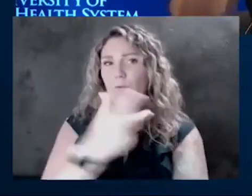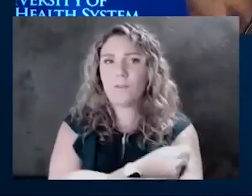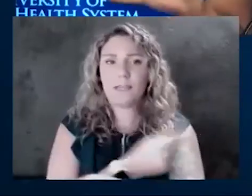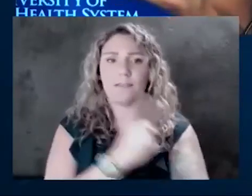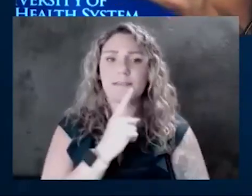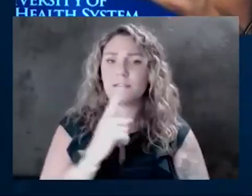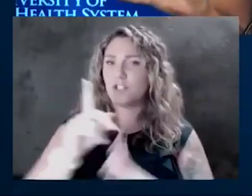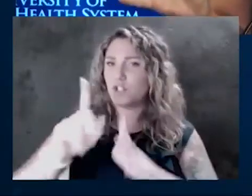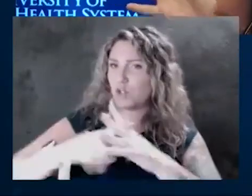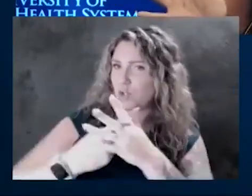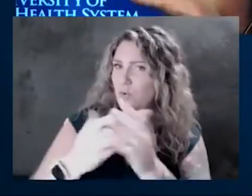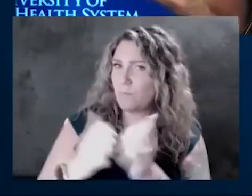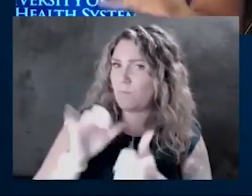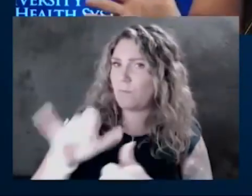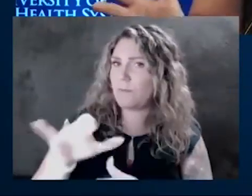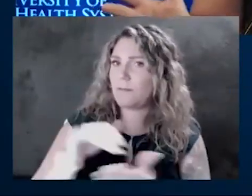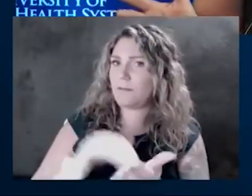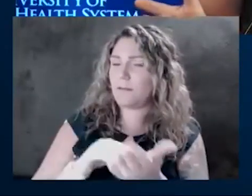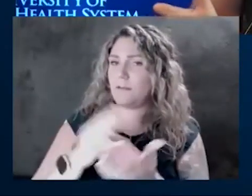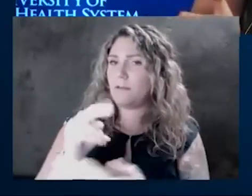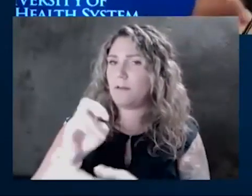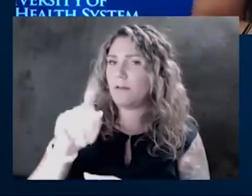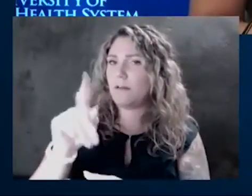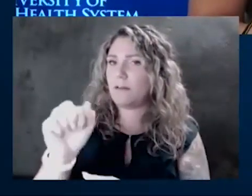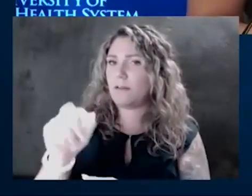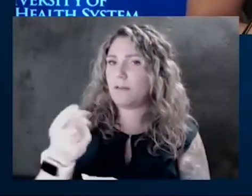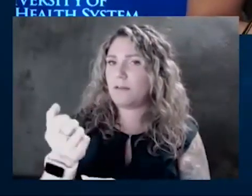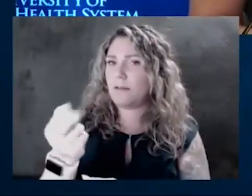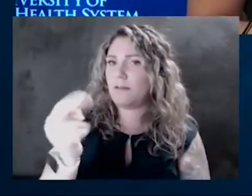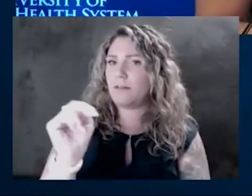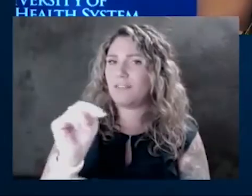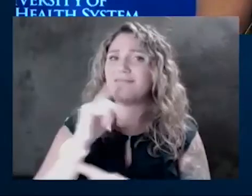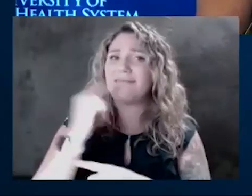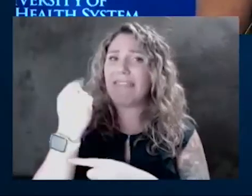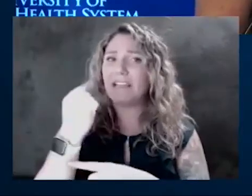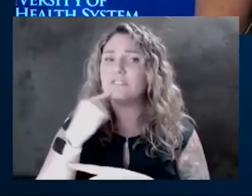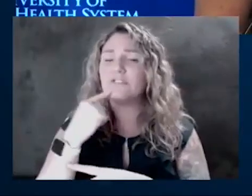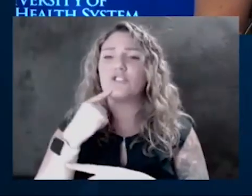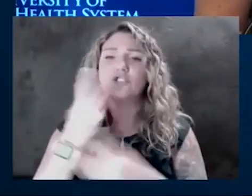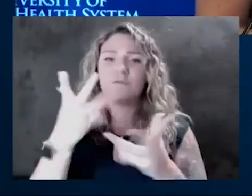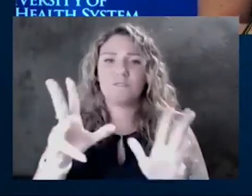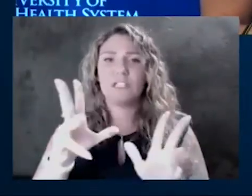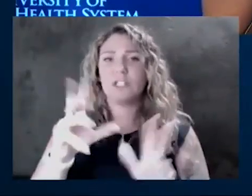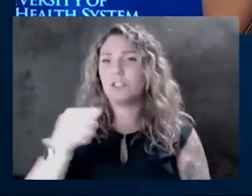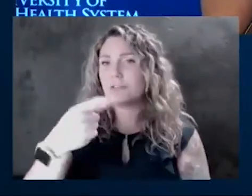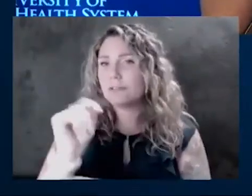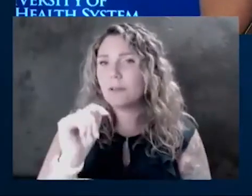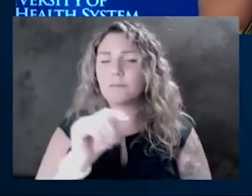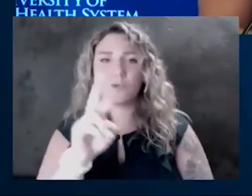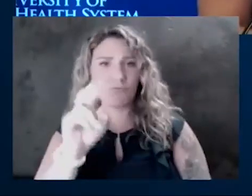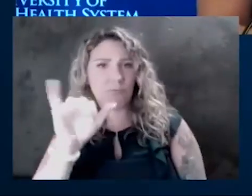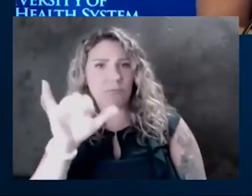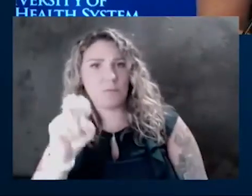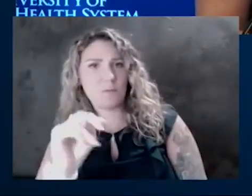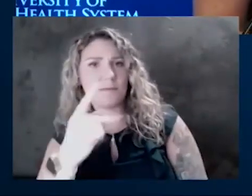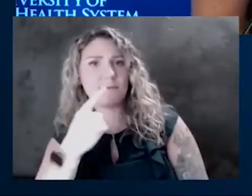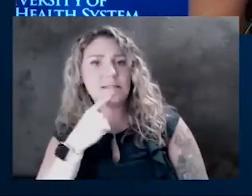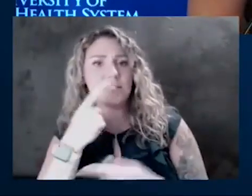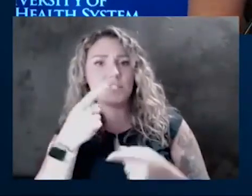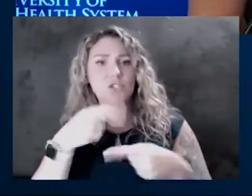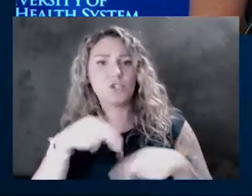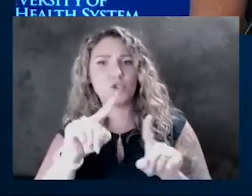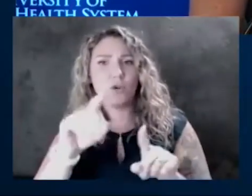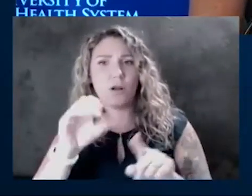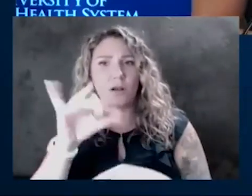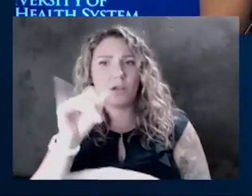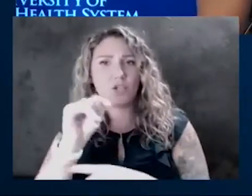last year there was a big push to get them in September. Ryan says he would normally get his in October. Are you giving those same recommendations to people? And what about